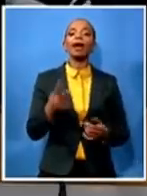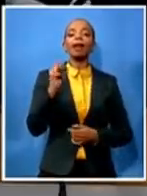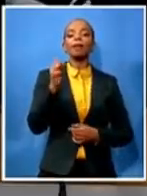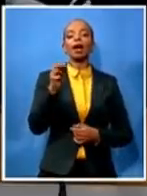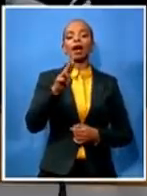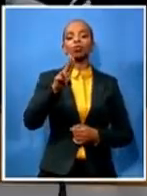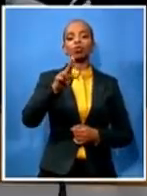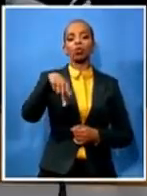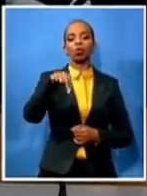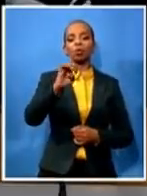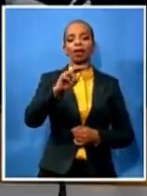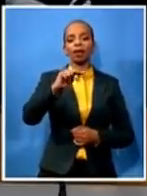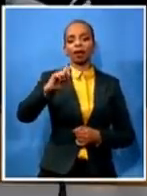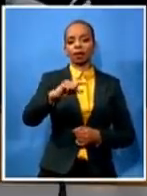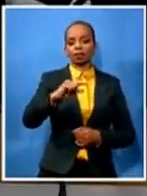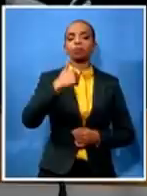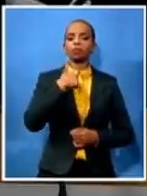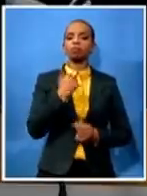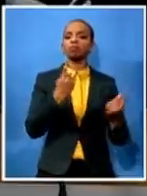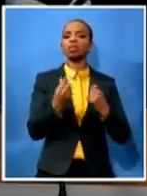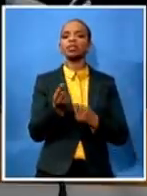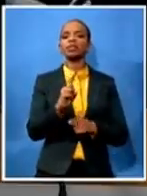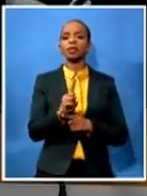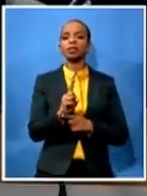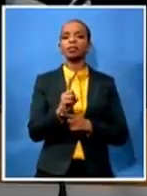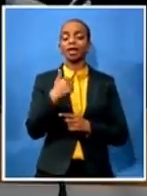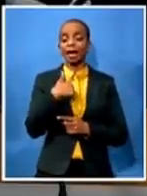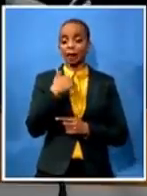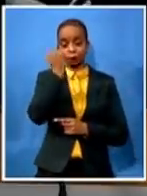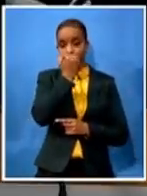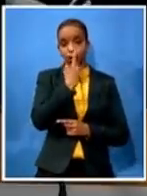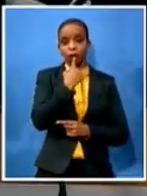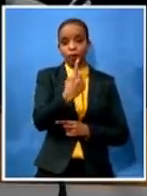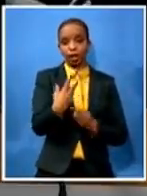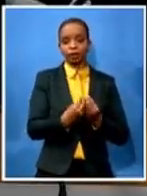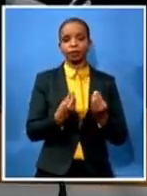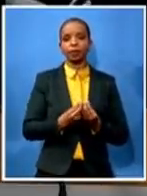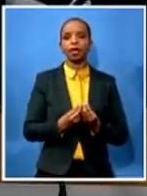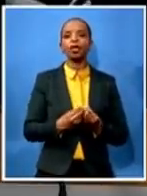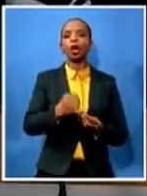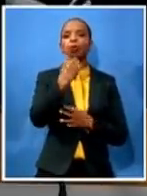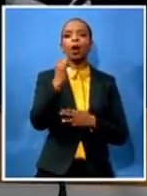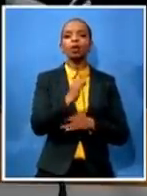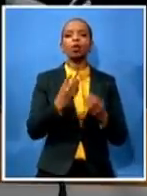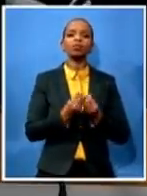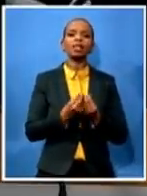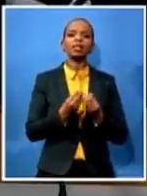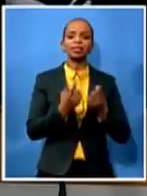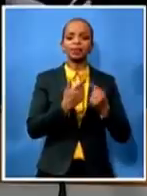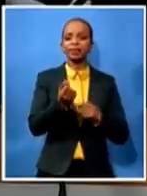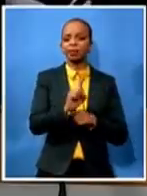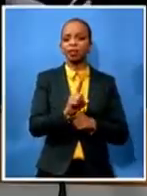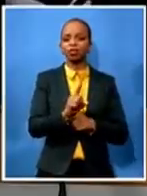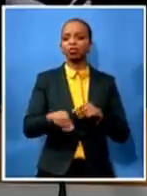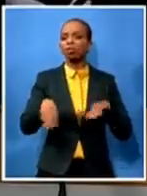i'm sorry i will say something one of the things that we did was to activate communities and one of the key campaigns that we mobilized